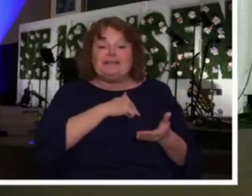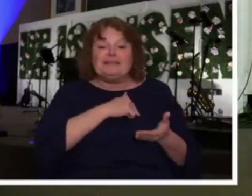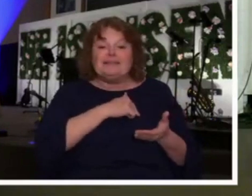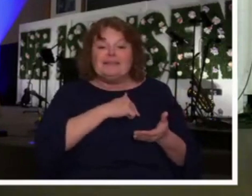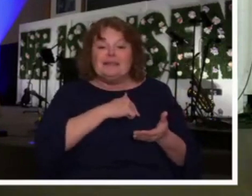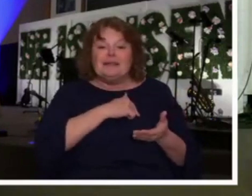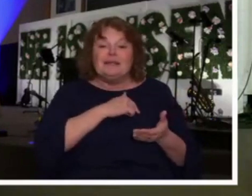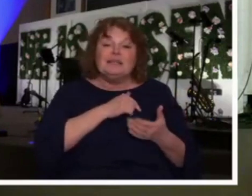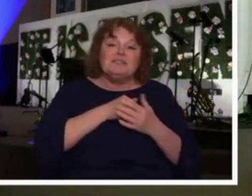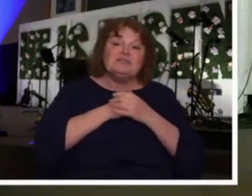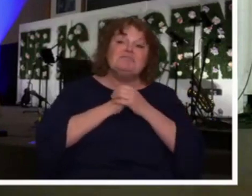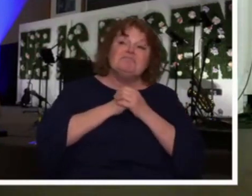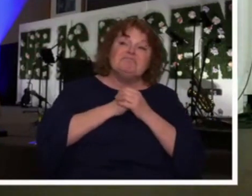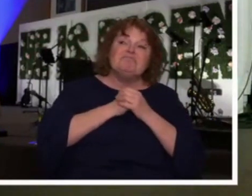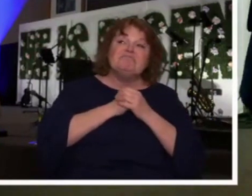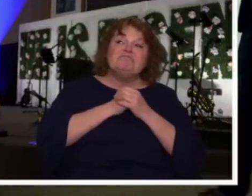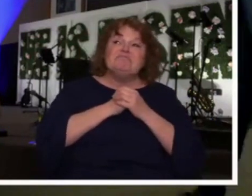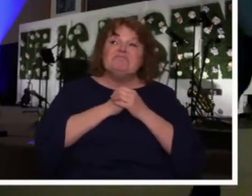feel